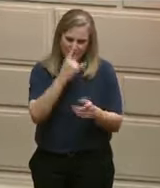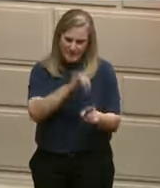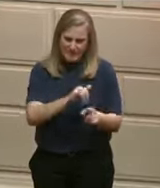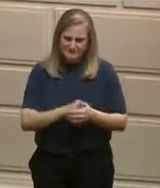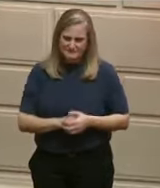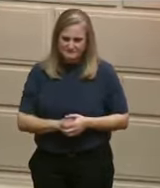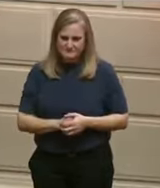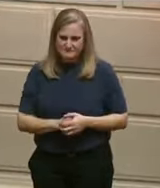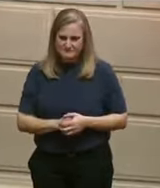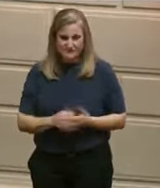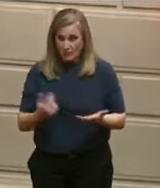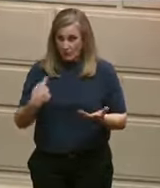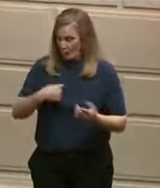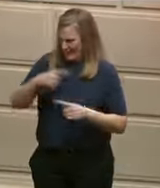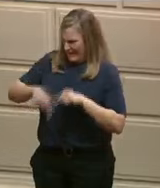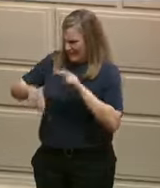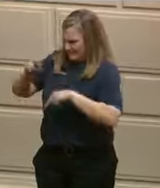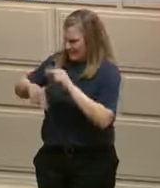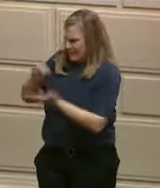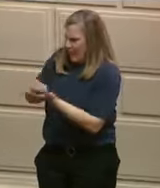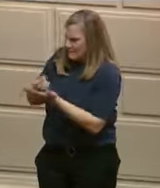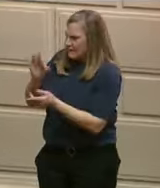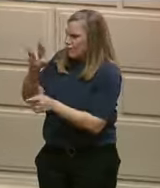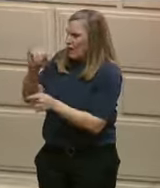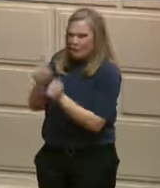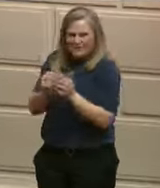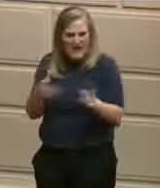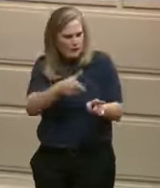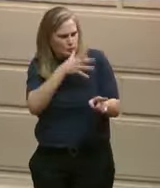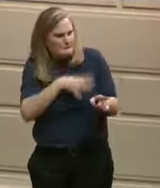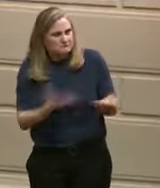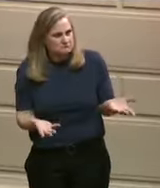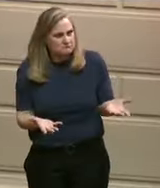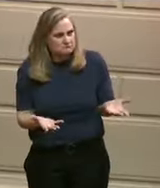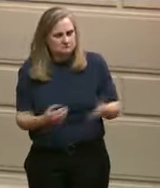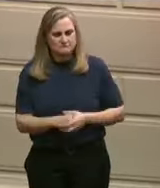every family, each and every business in that economy.